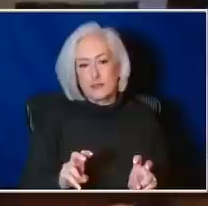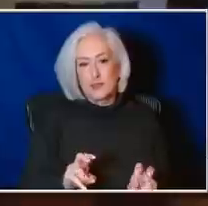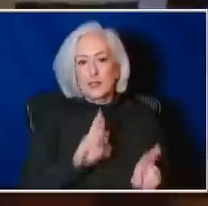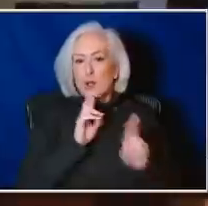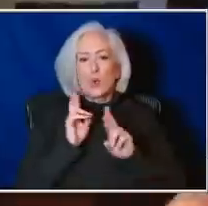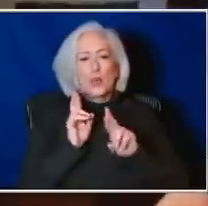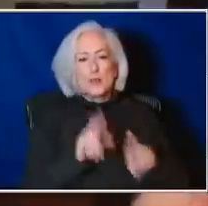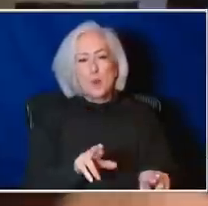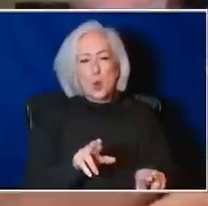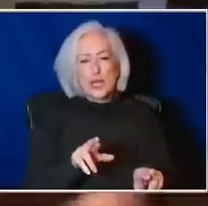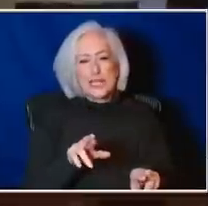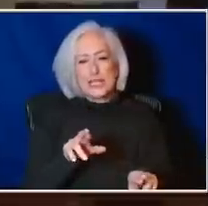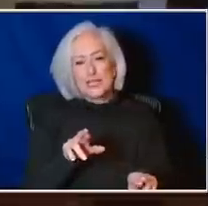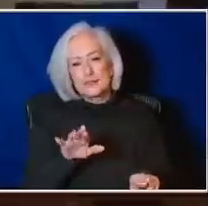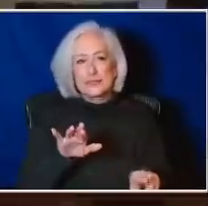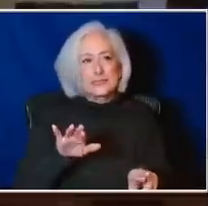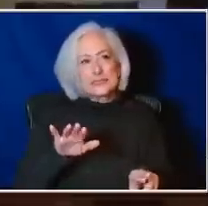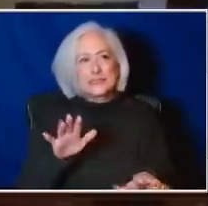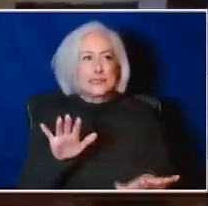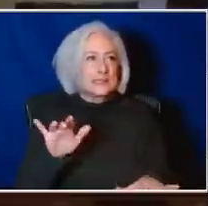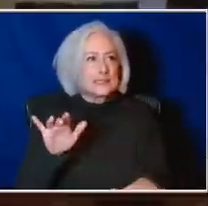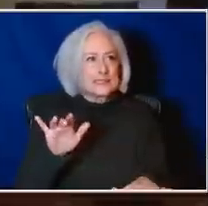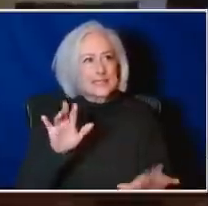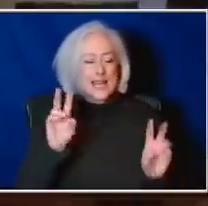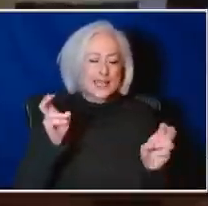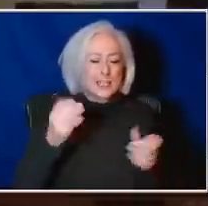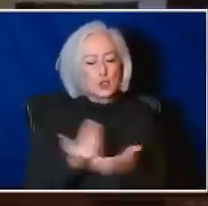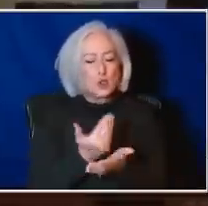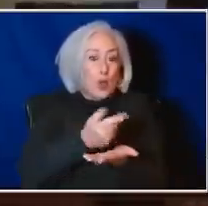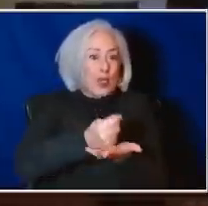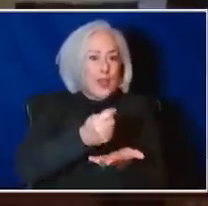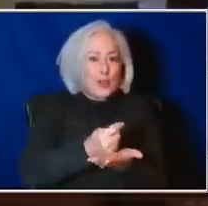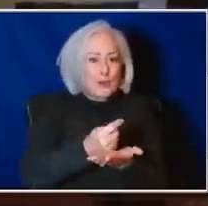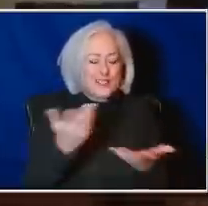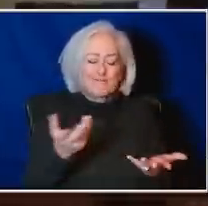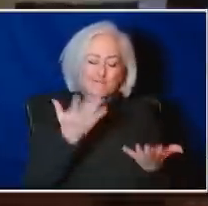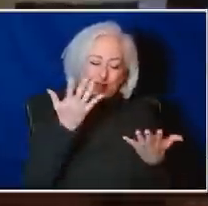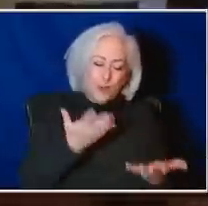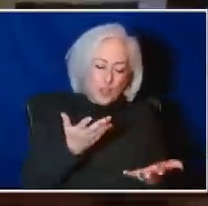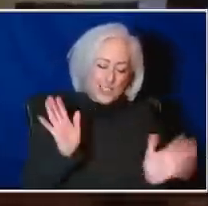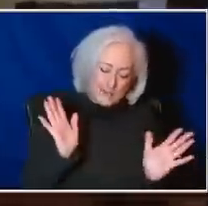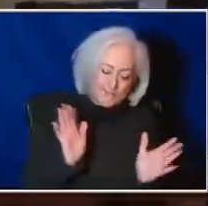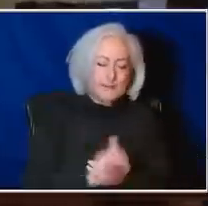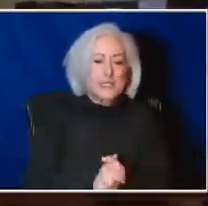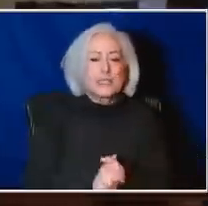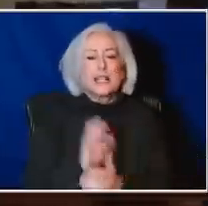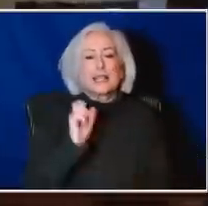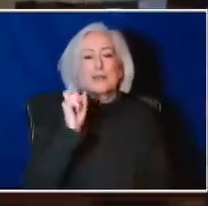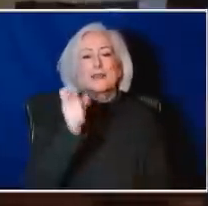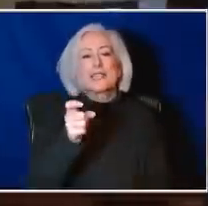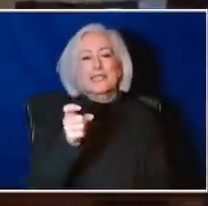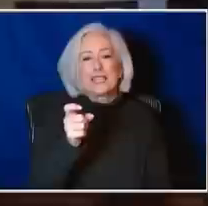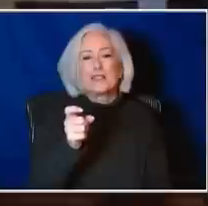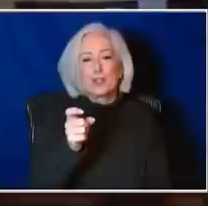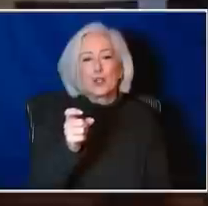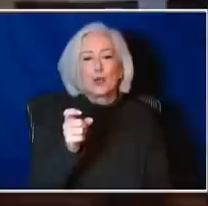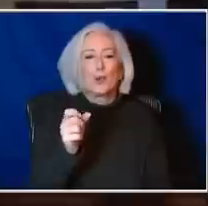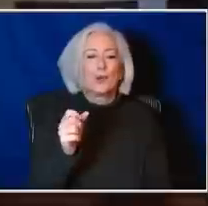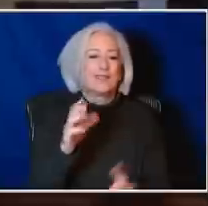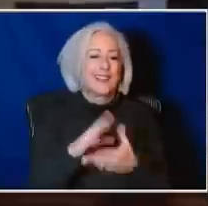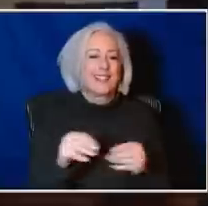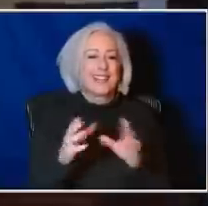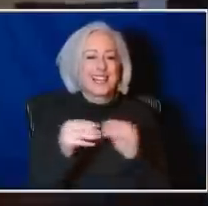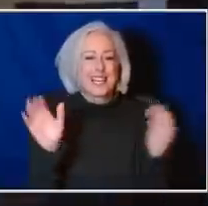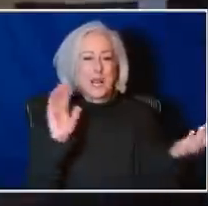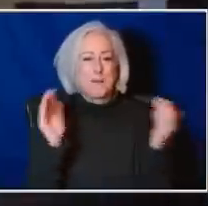kind of been, you know, new therapy again, and I think that's unfortunate. Let me try to give an analogy. If the virus is this